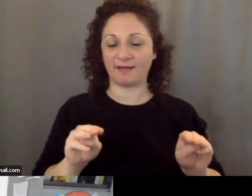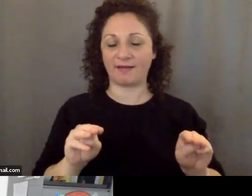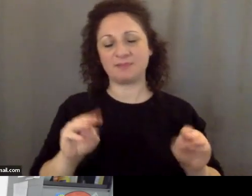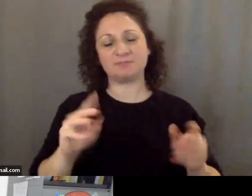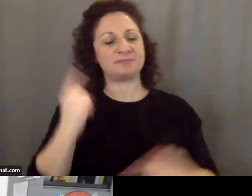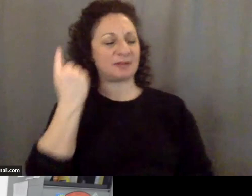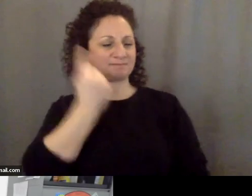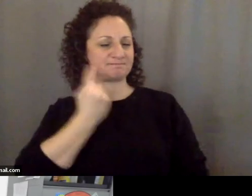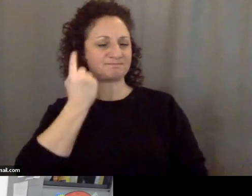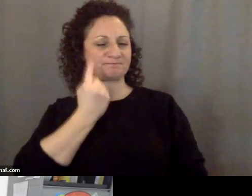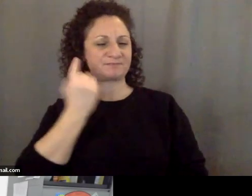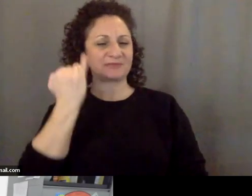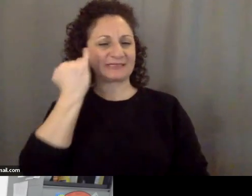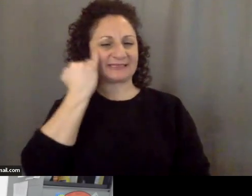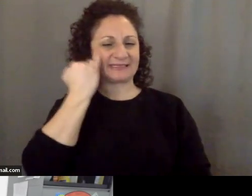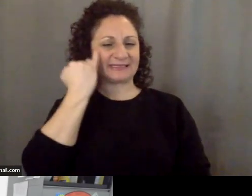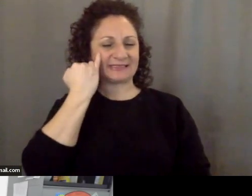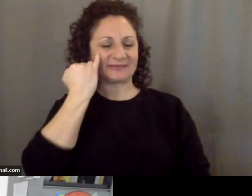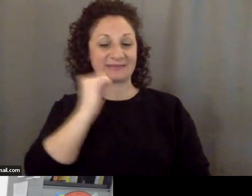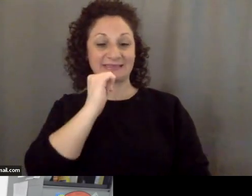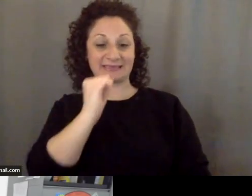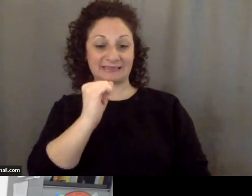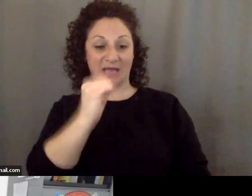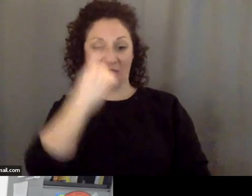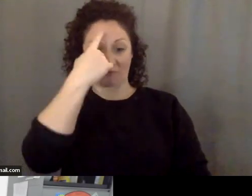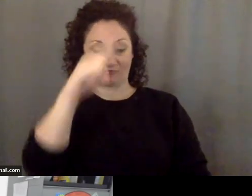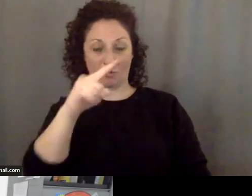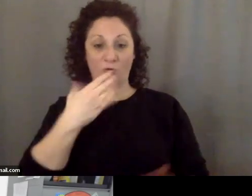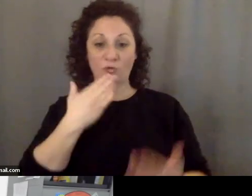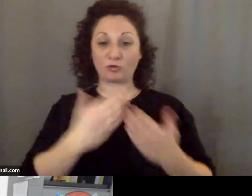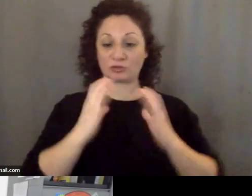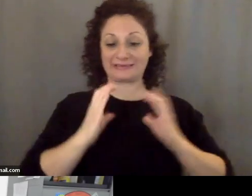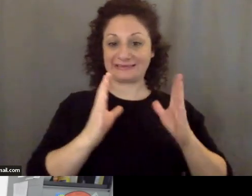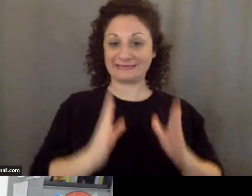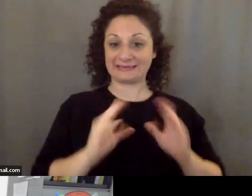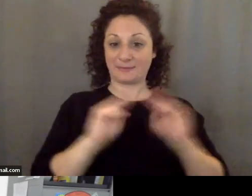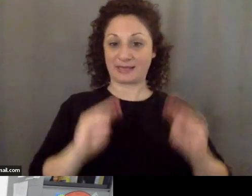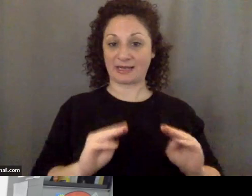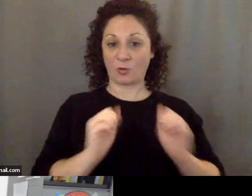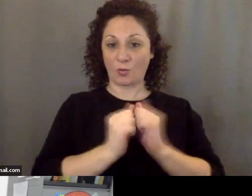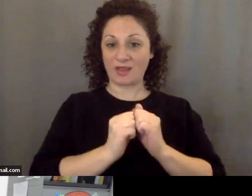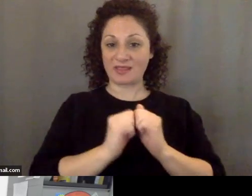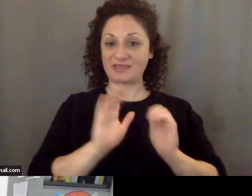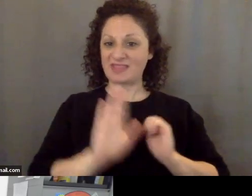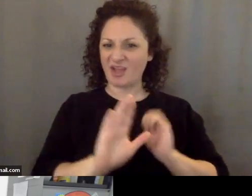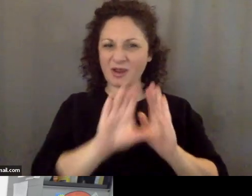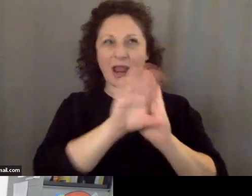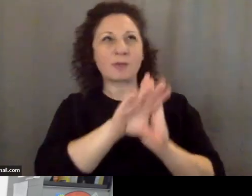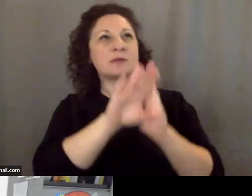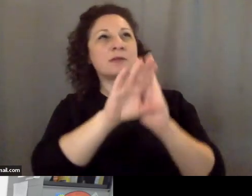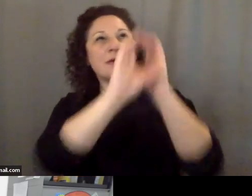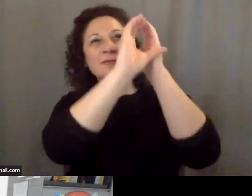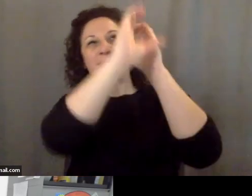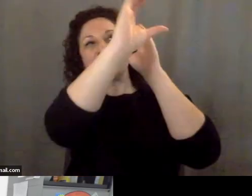wondering, had it not been for the good citizens of Montana with their cameras, if we never would have found out about this,